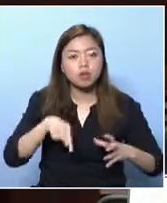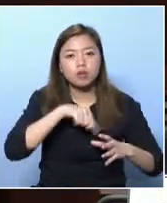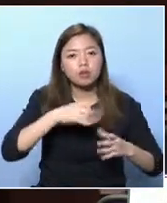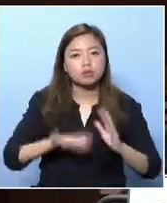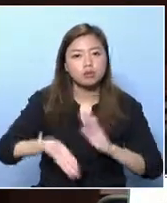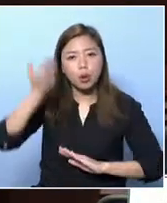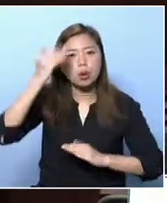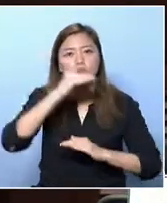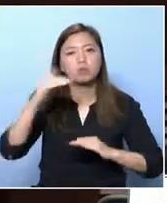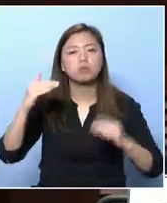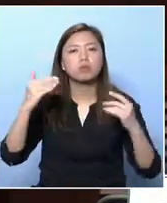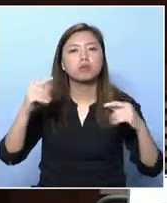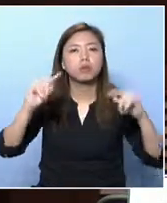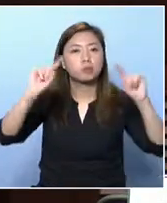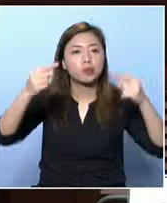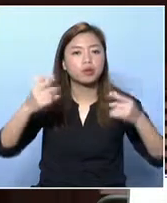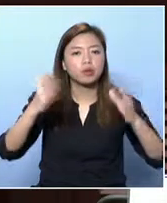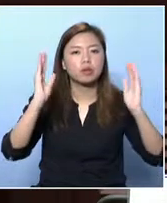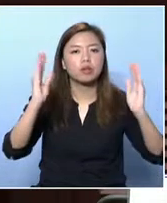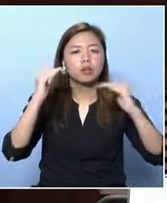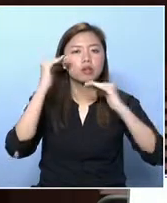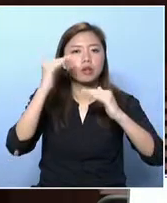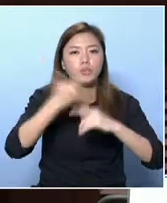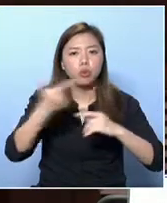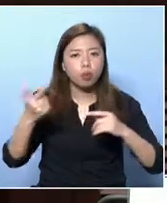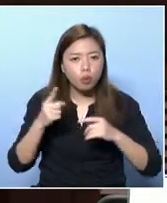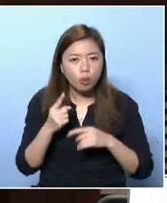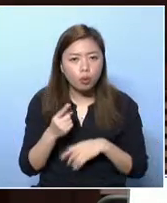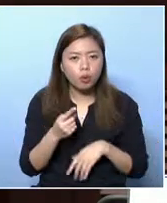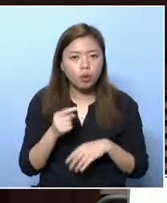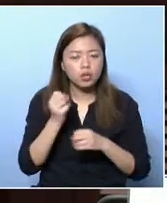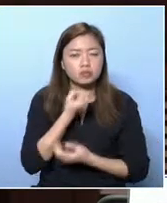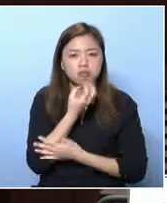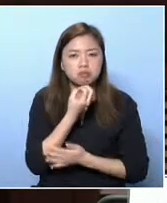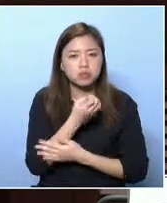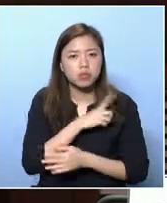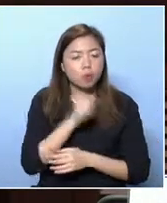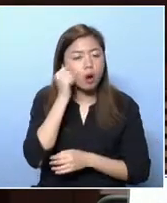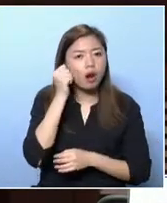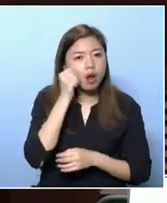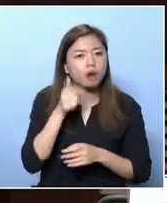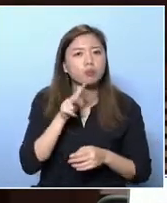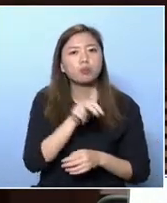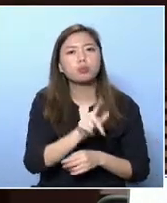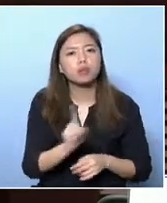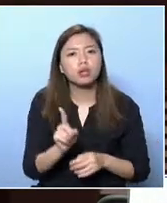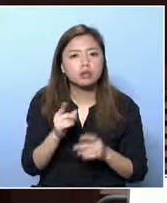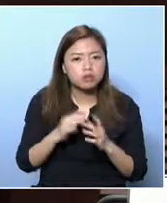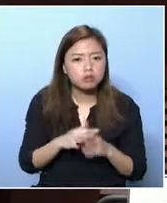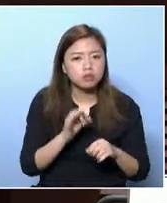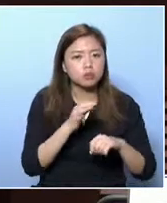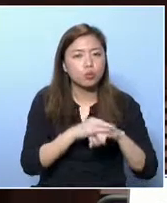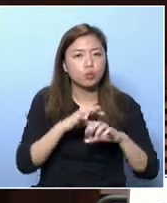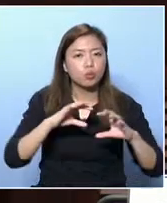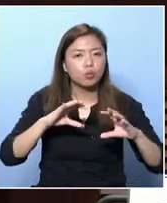about ethnic minorities. In the previous sessions, a number of speakers have told us the difficulties that they have been facing,